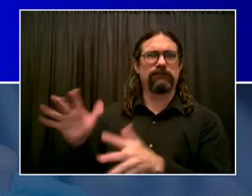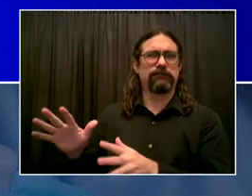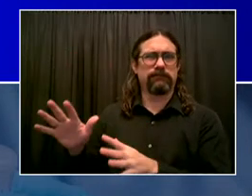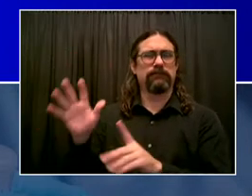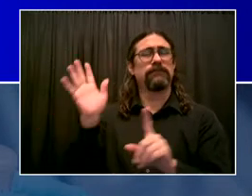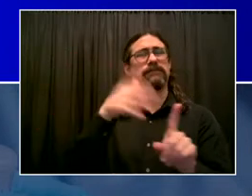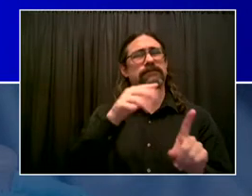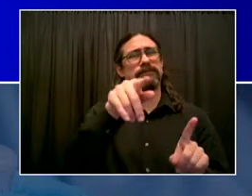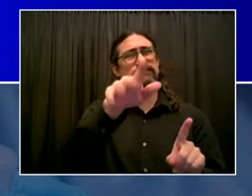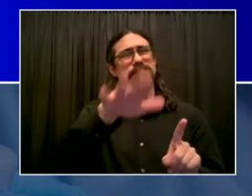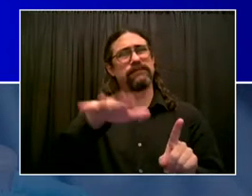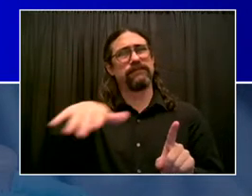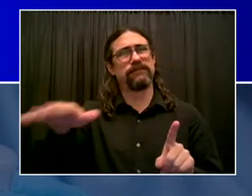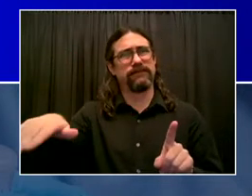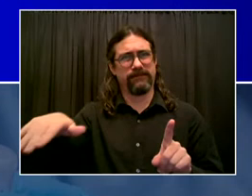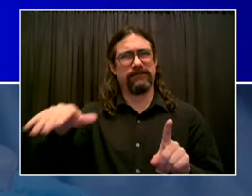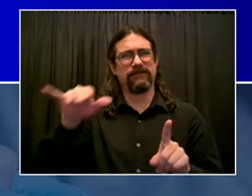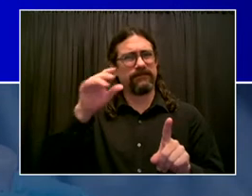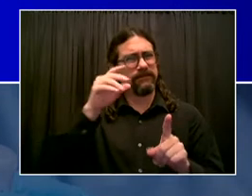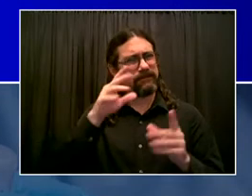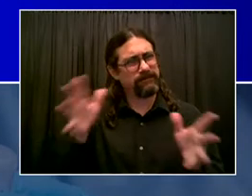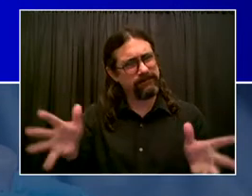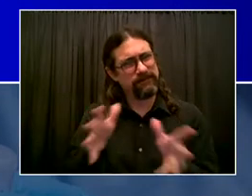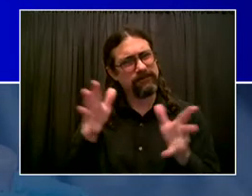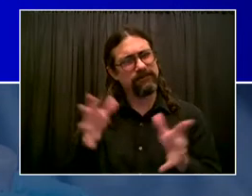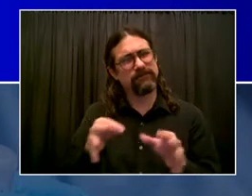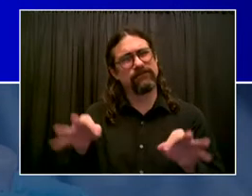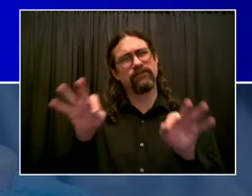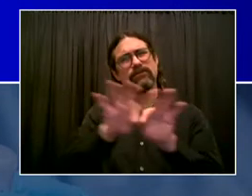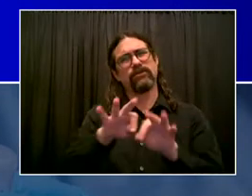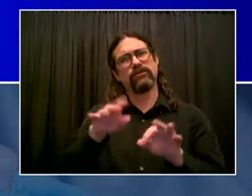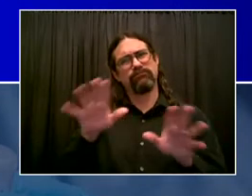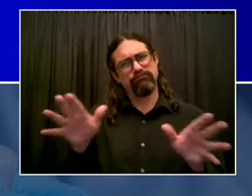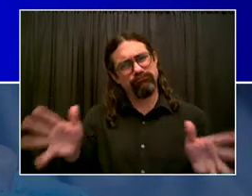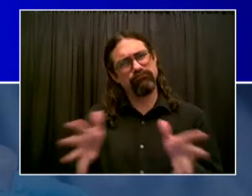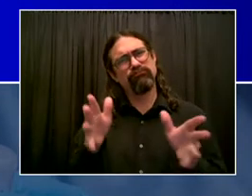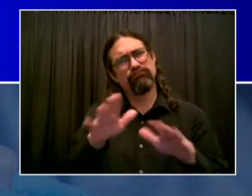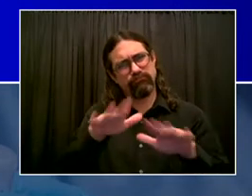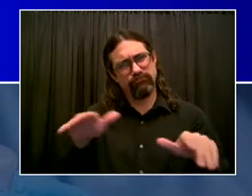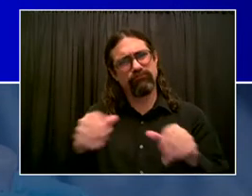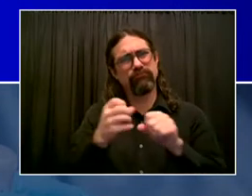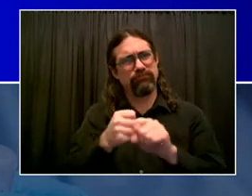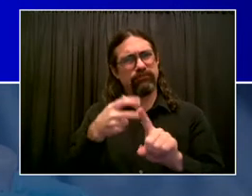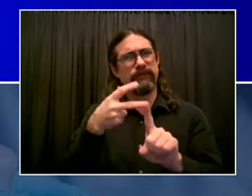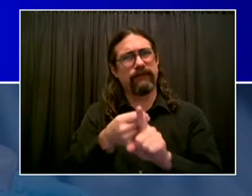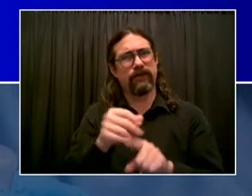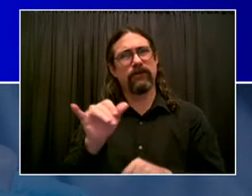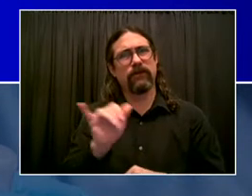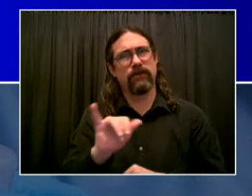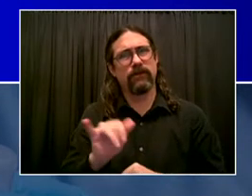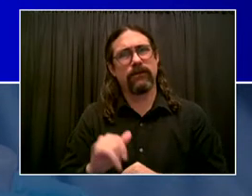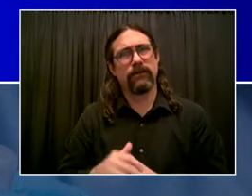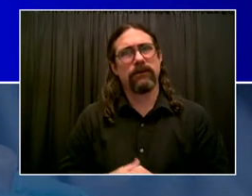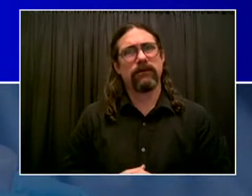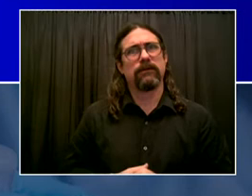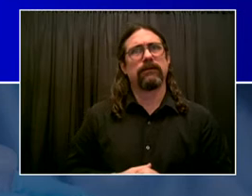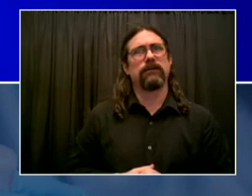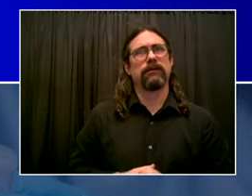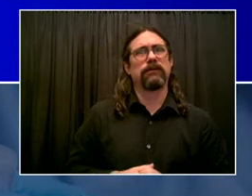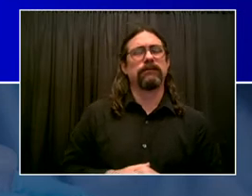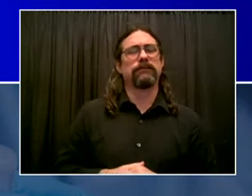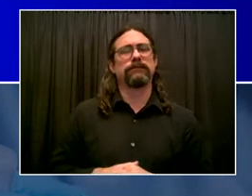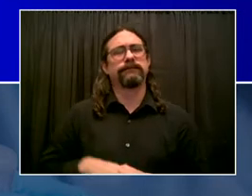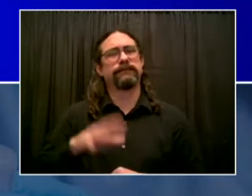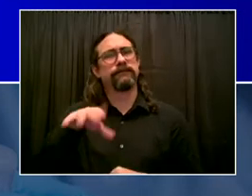immediately continue fighting the Delta variant. That's actually the challenge we're dealing with here and now, and it is the number one challenge still.